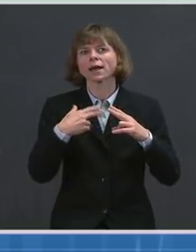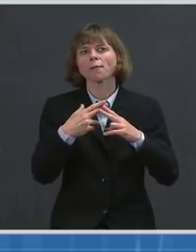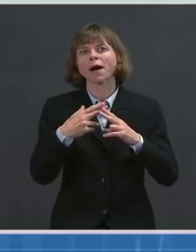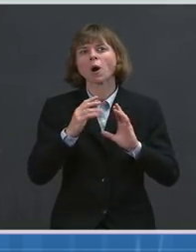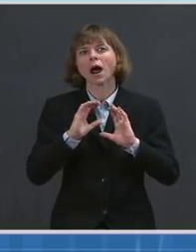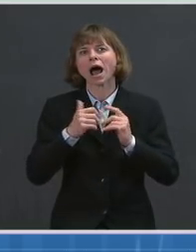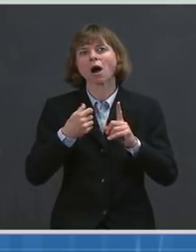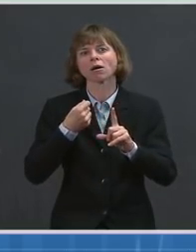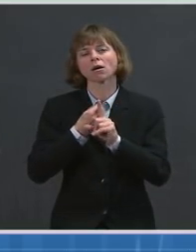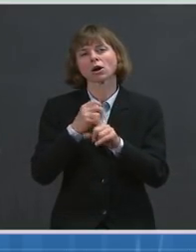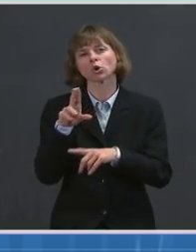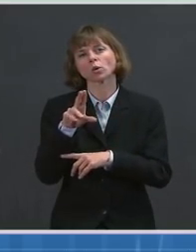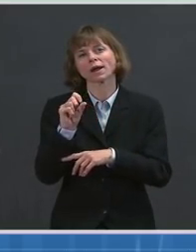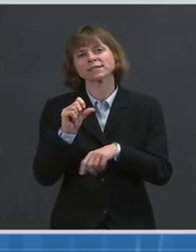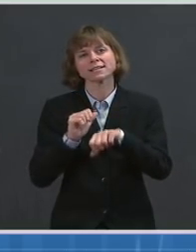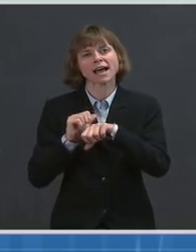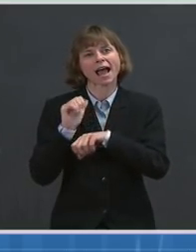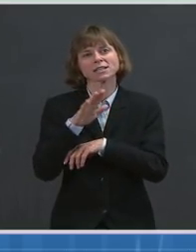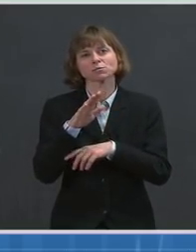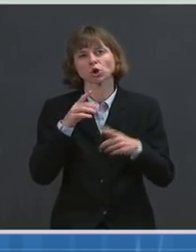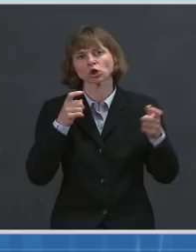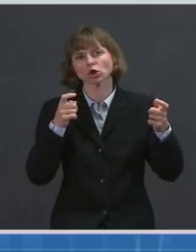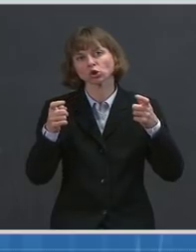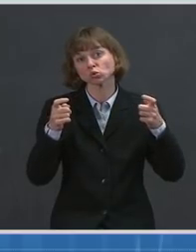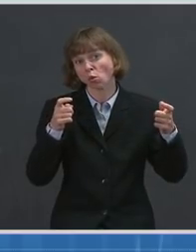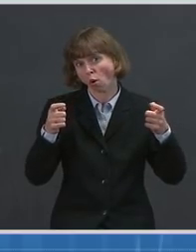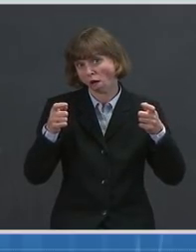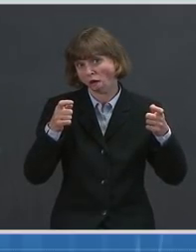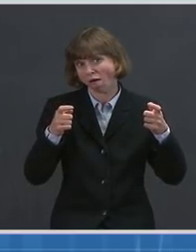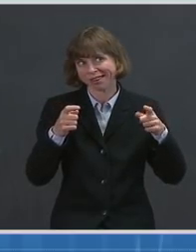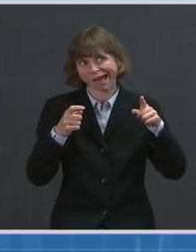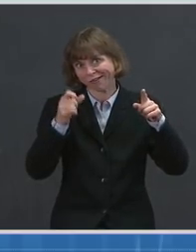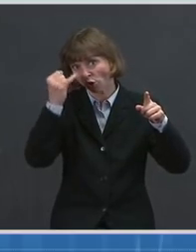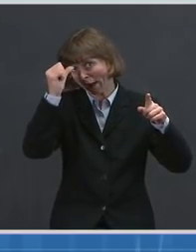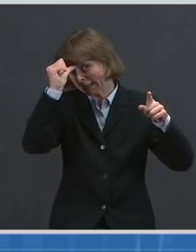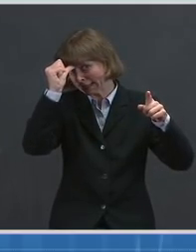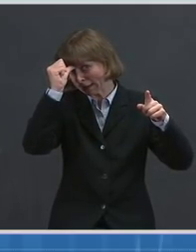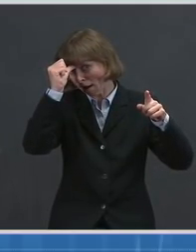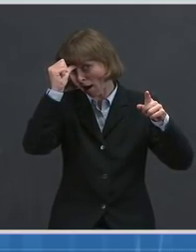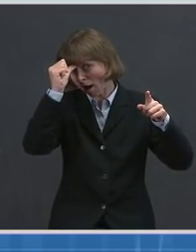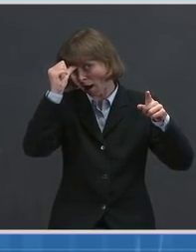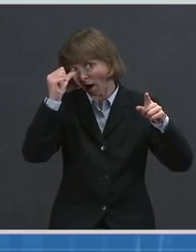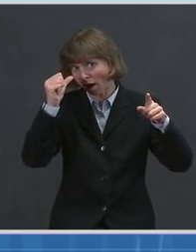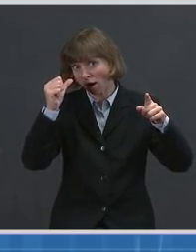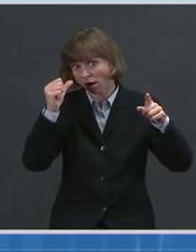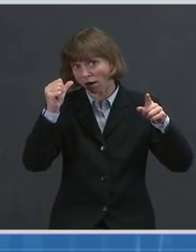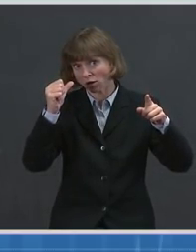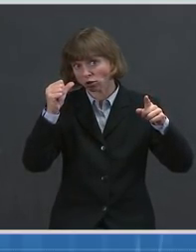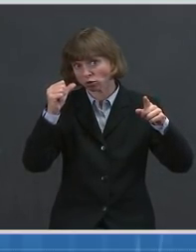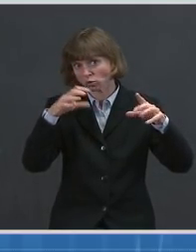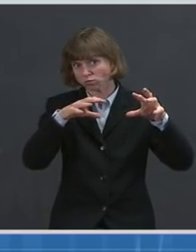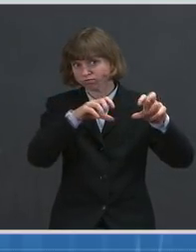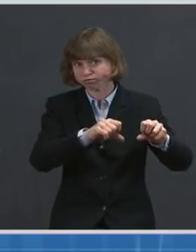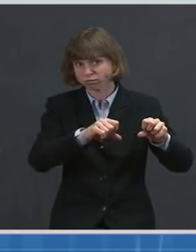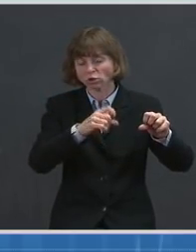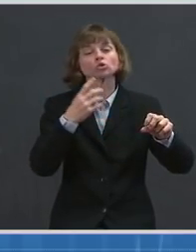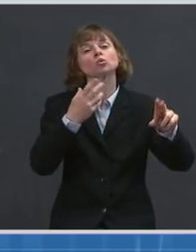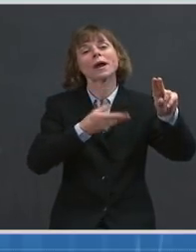you both efforts in places like India to scale up global supply and also,